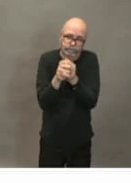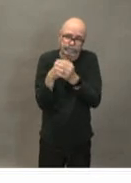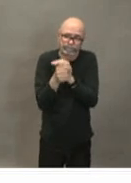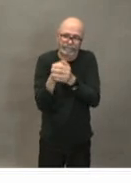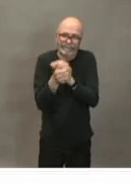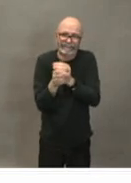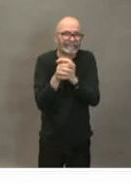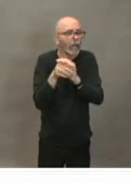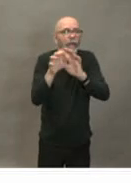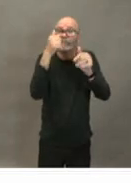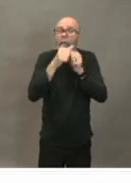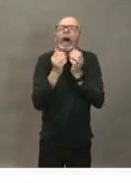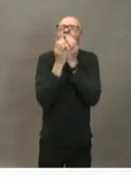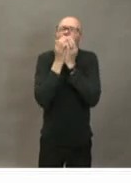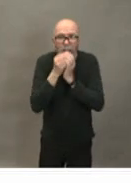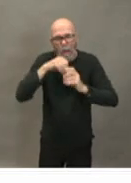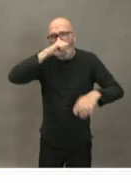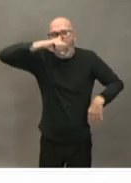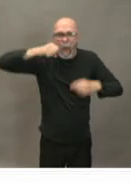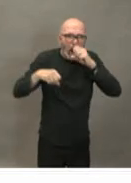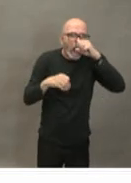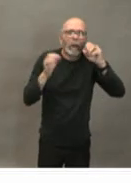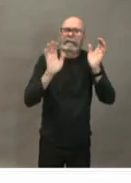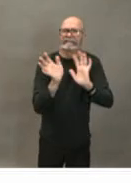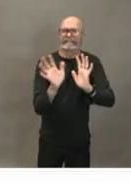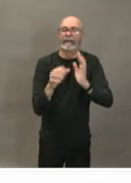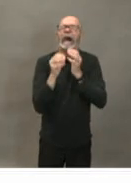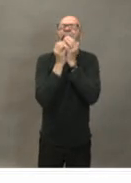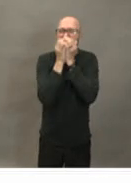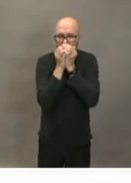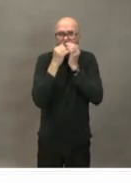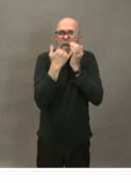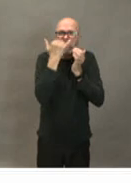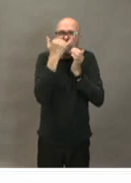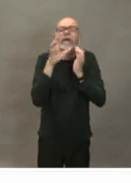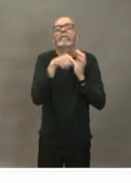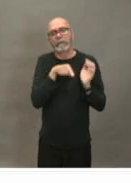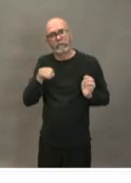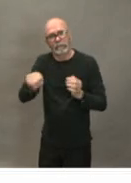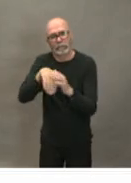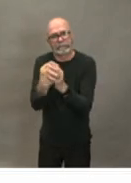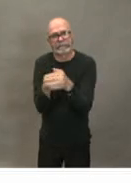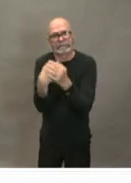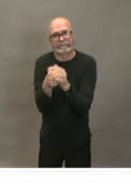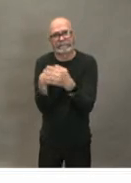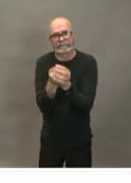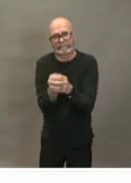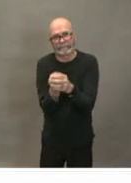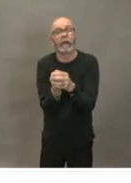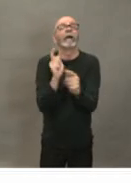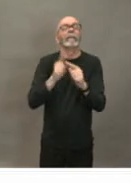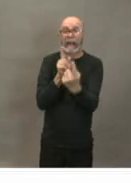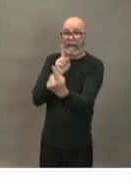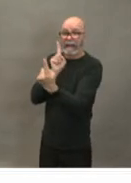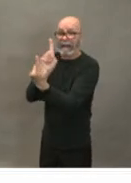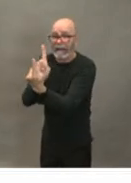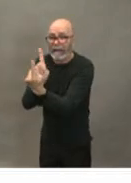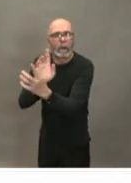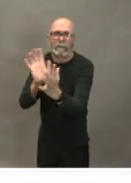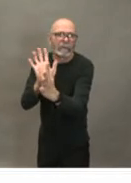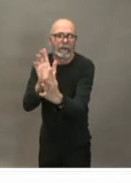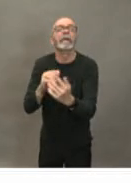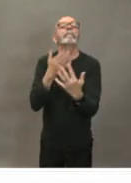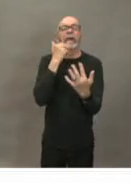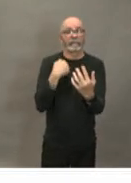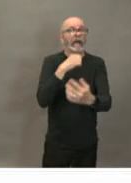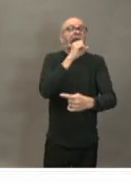starting to do social social distancing so especially if you're close face-to-face contact with somebody